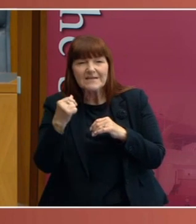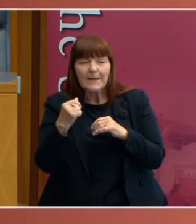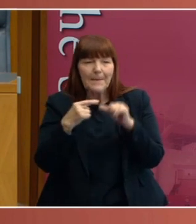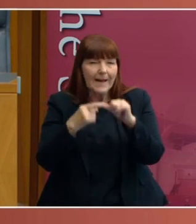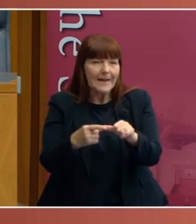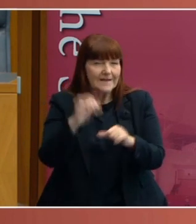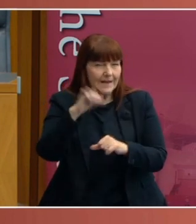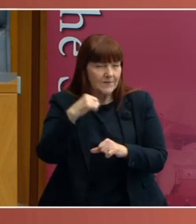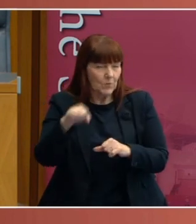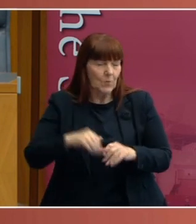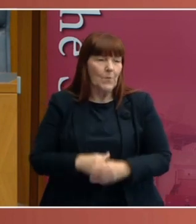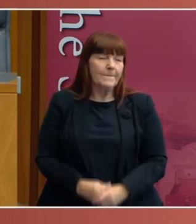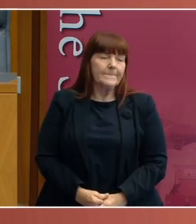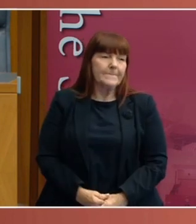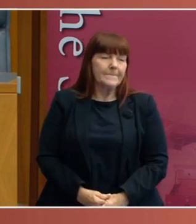of answer to this.